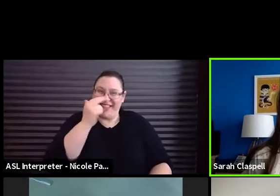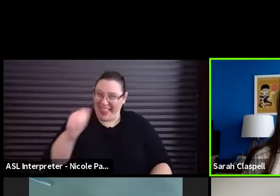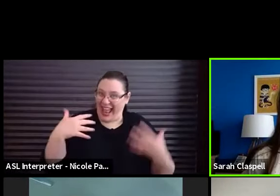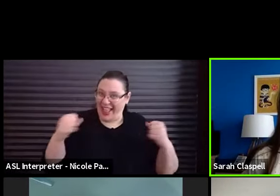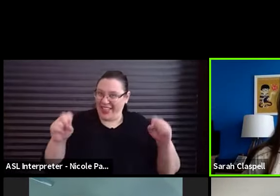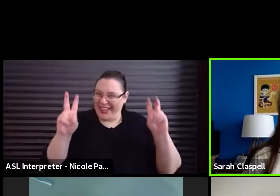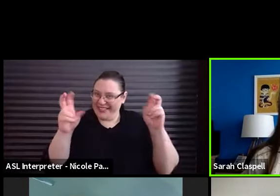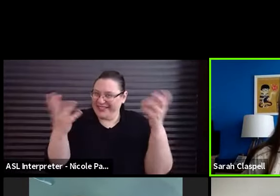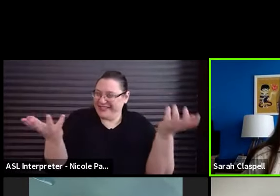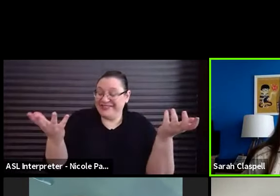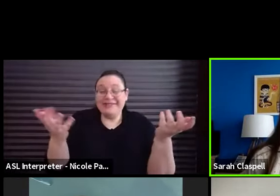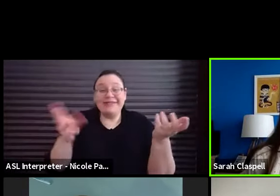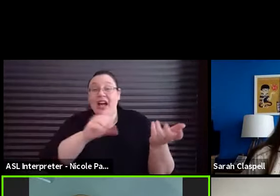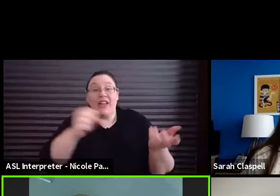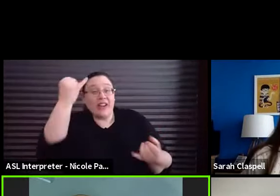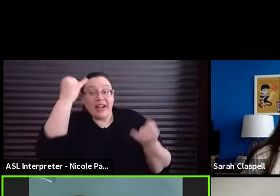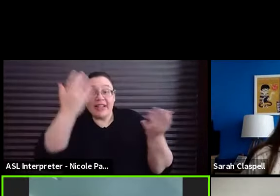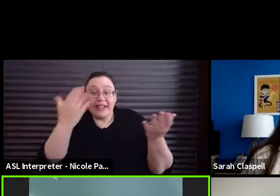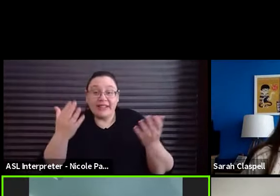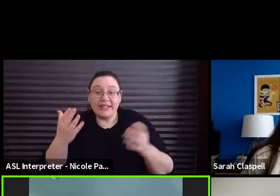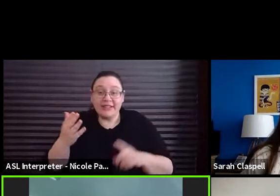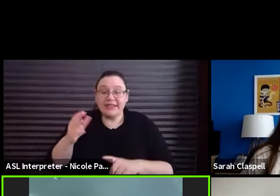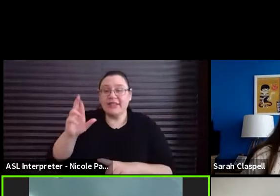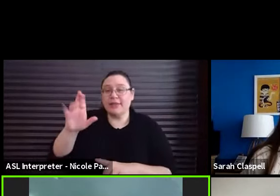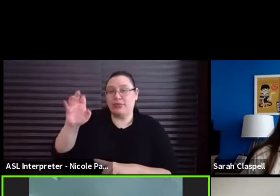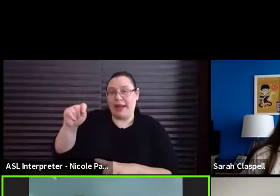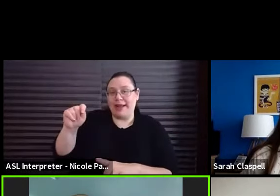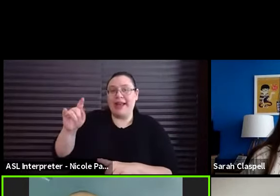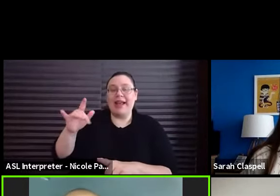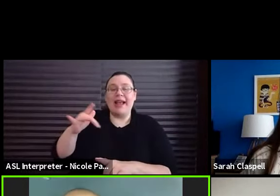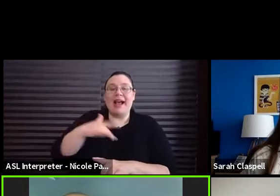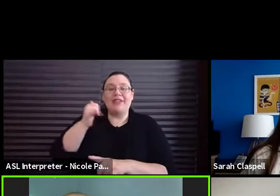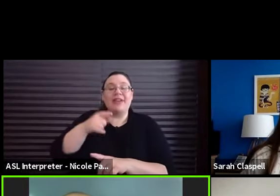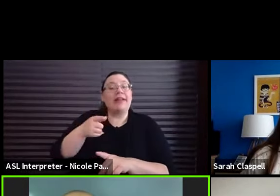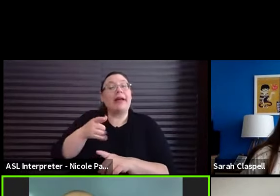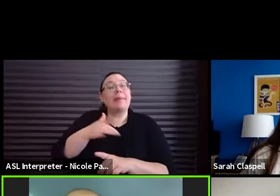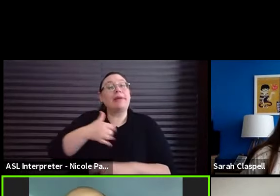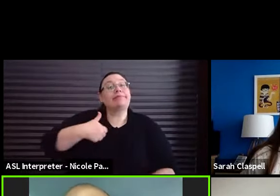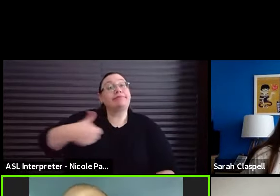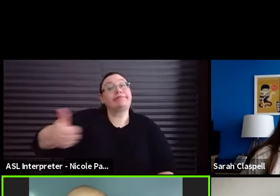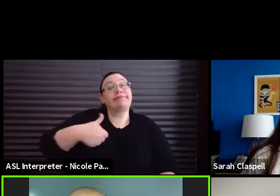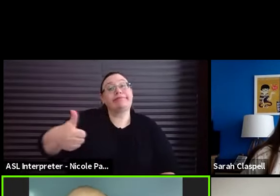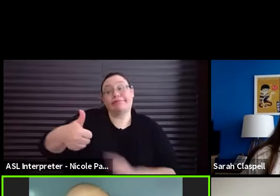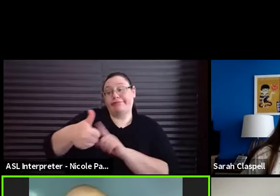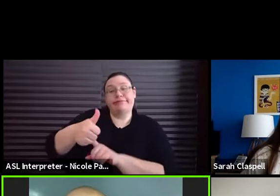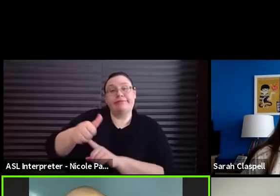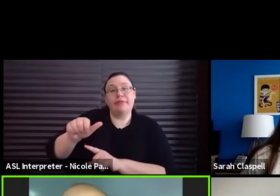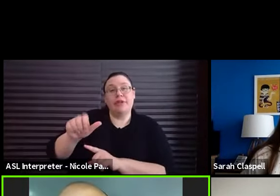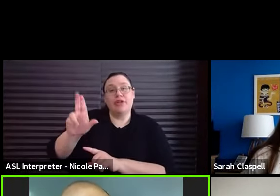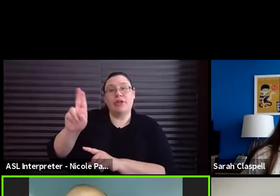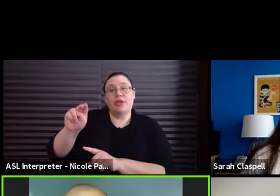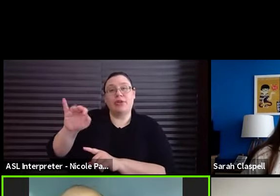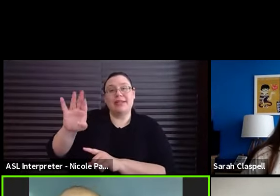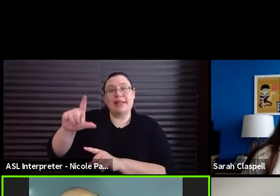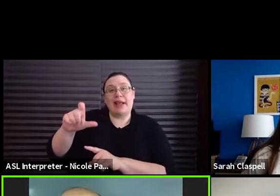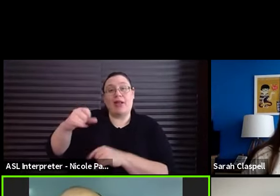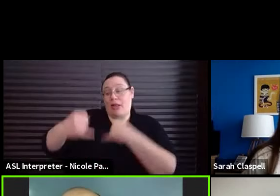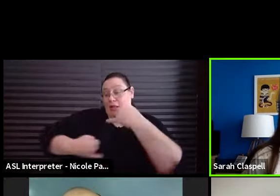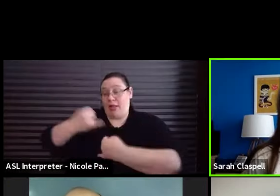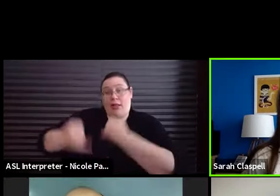Anything else? I feel like she rides her main transportation is a unicycle with training wheels on it.